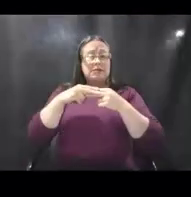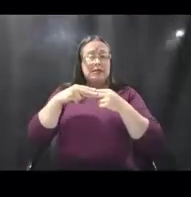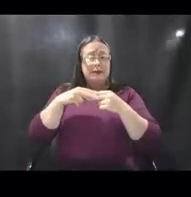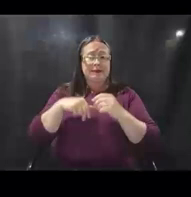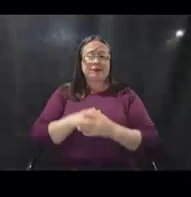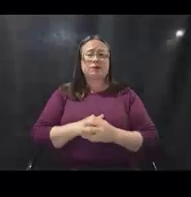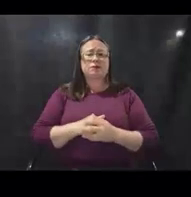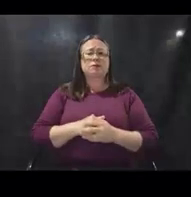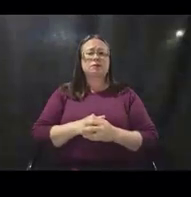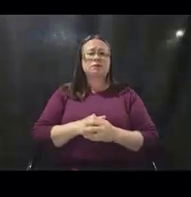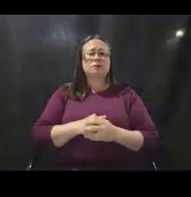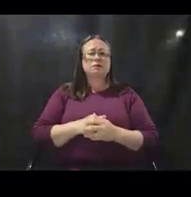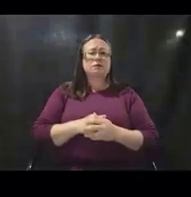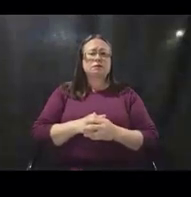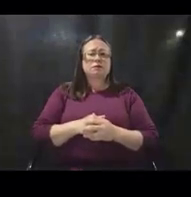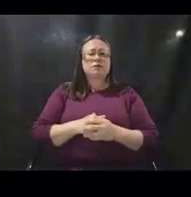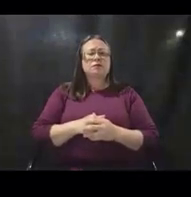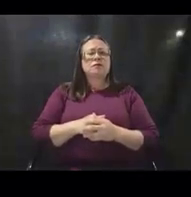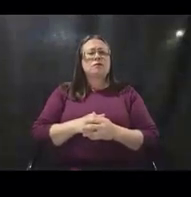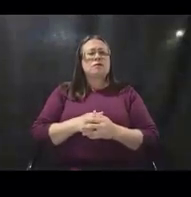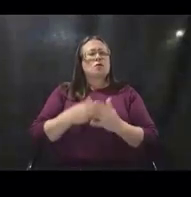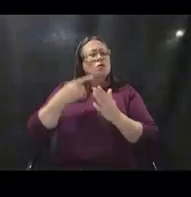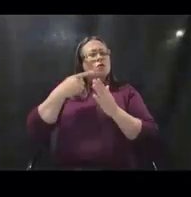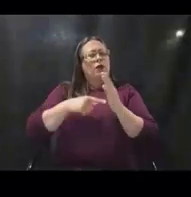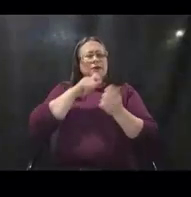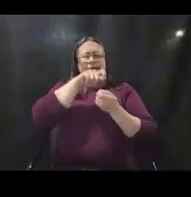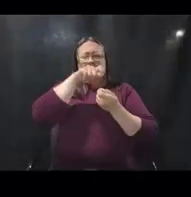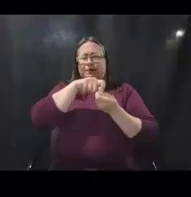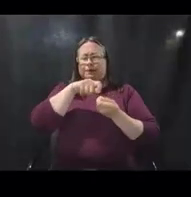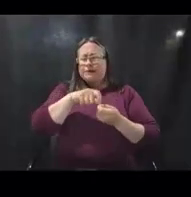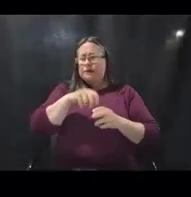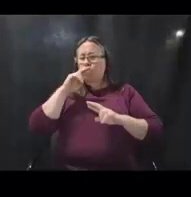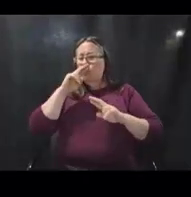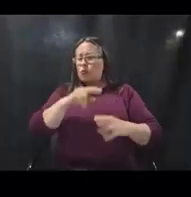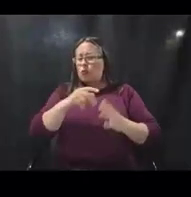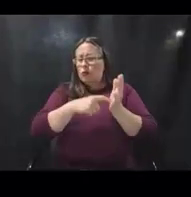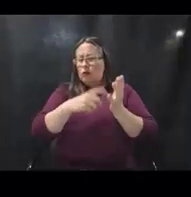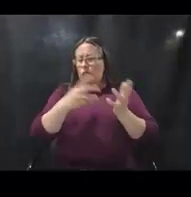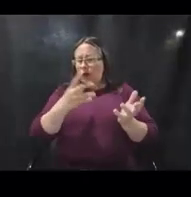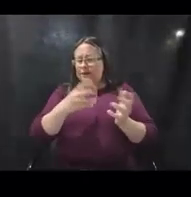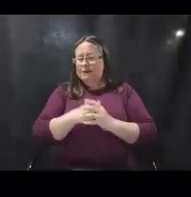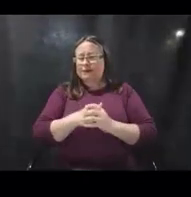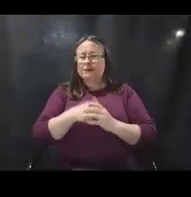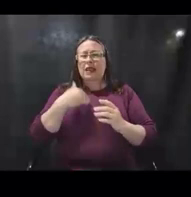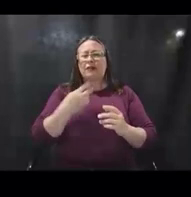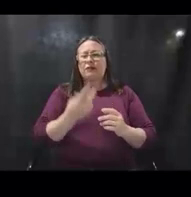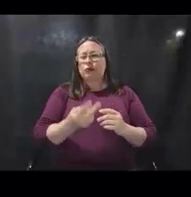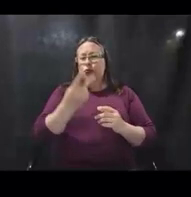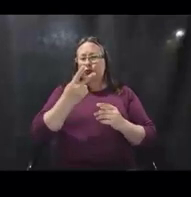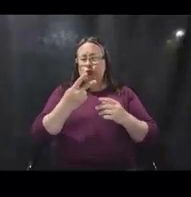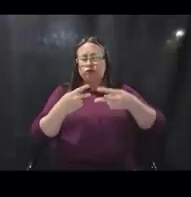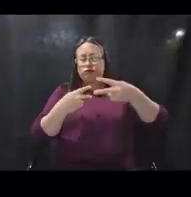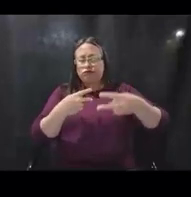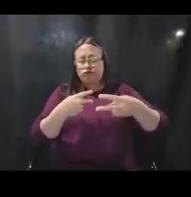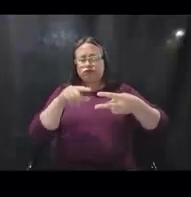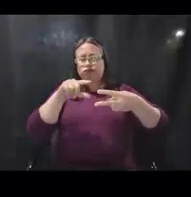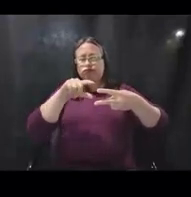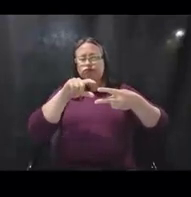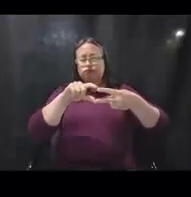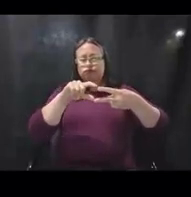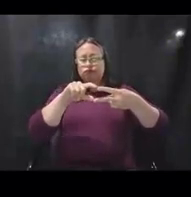we'll talk about what the specific reporting requirements are. So, there are two factors that impact